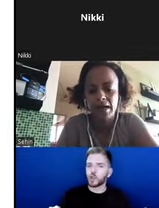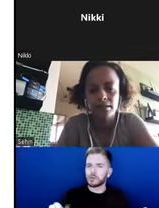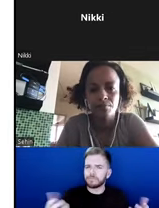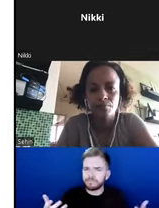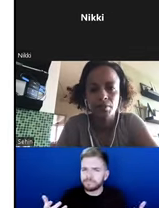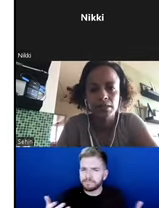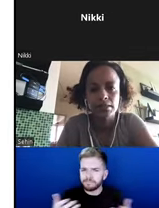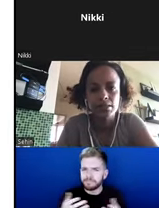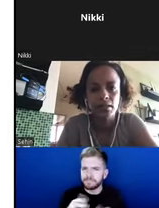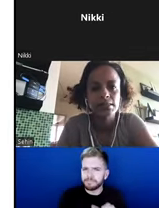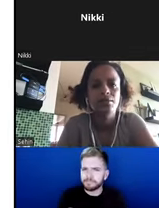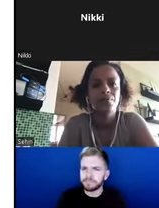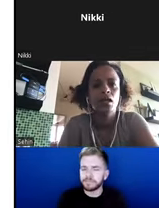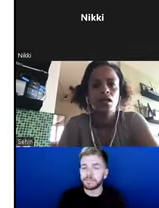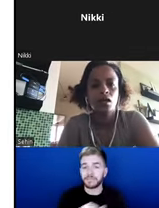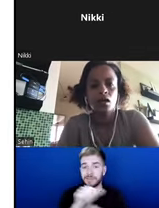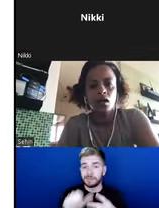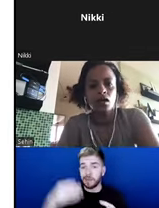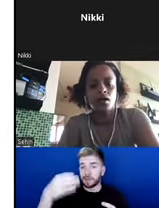Next slide, please, Elsa.